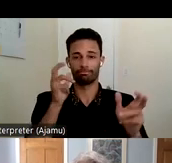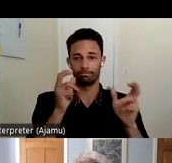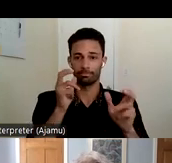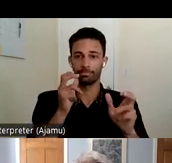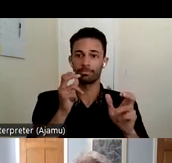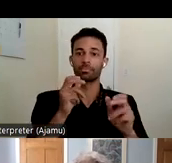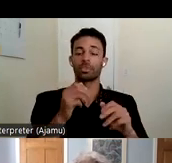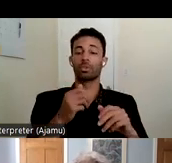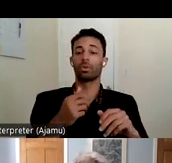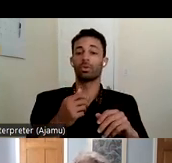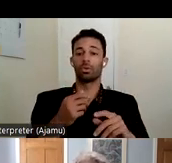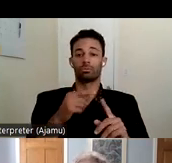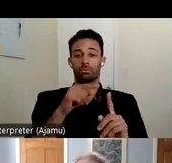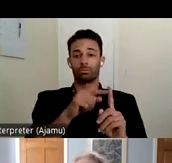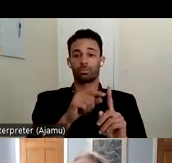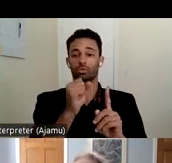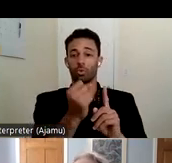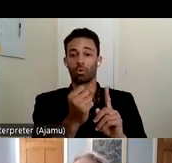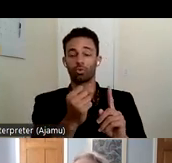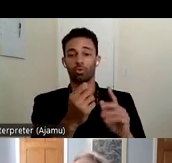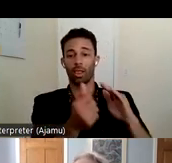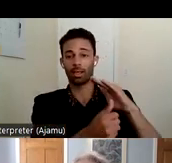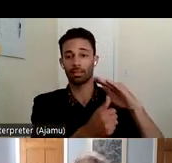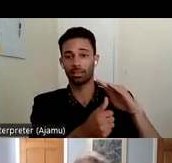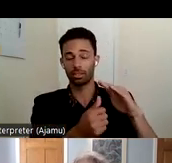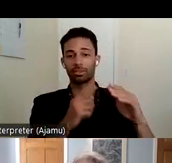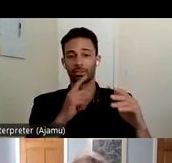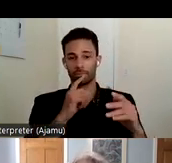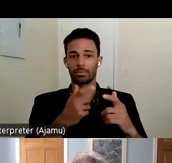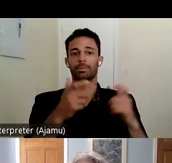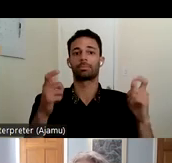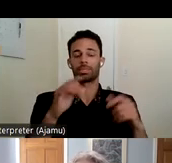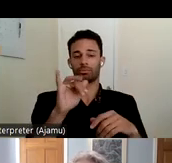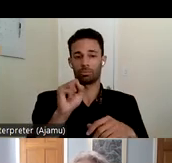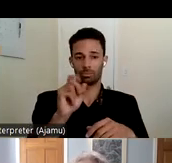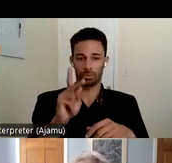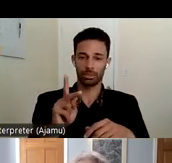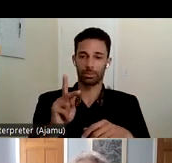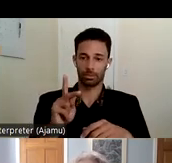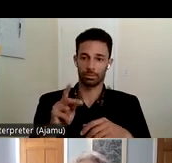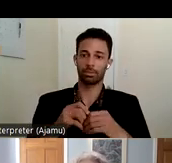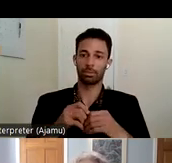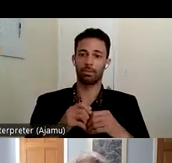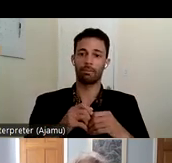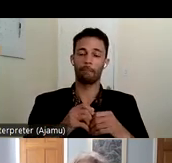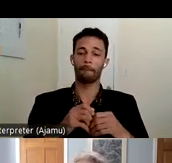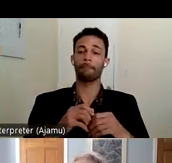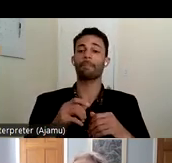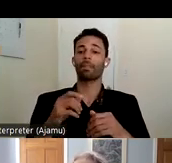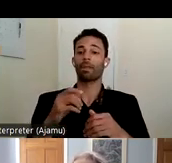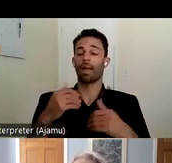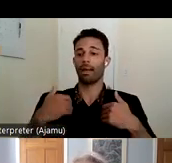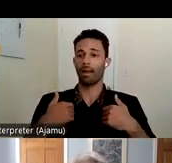isolation and a new study that came out recently suggests that how important having a sense of community is